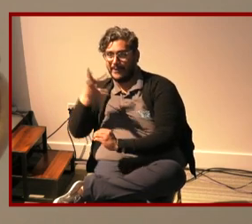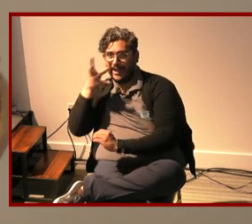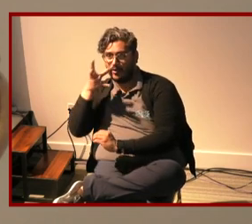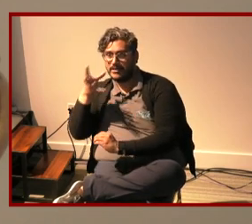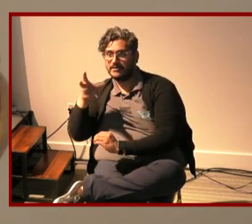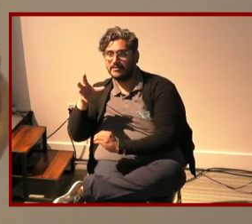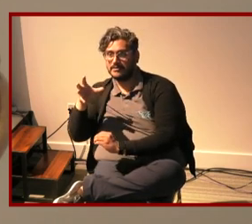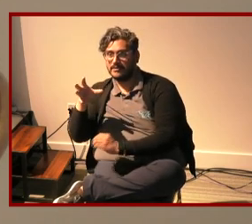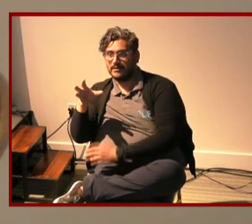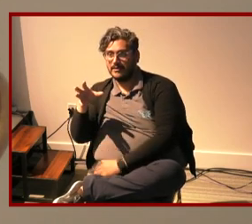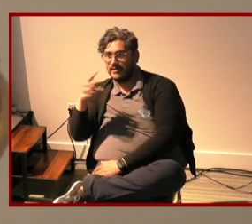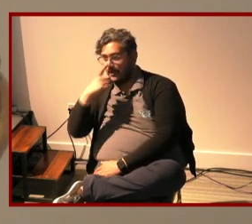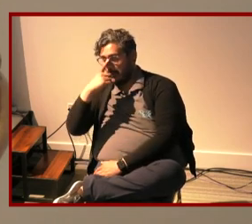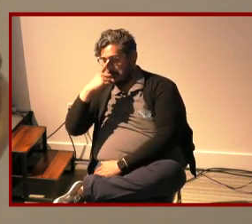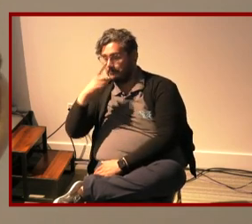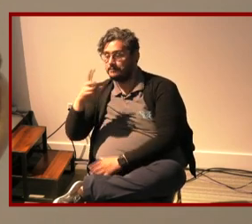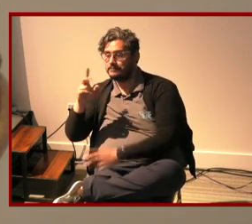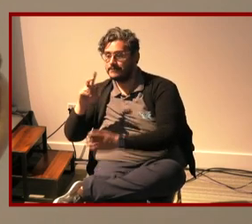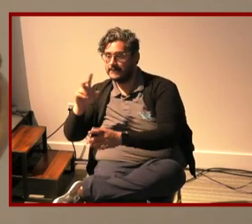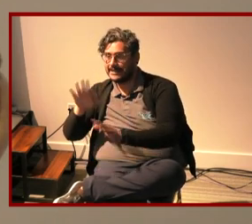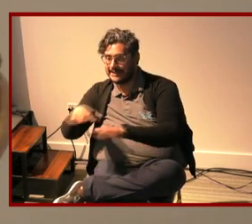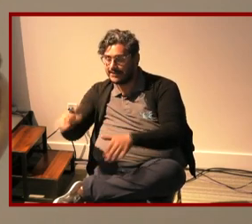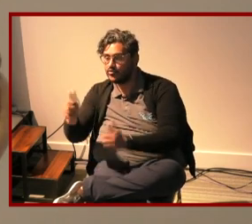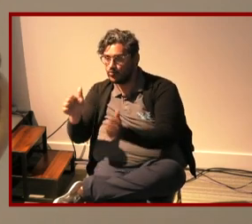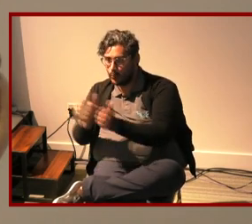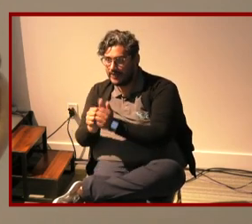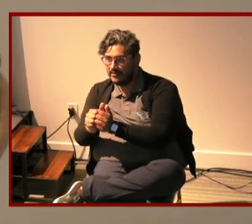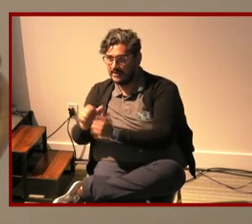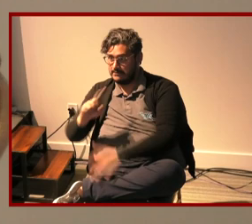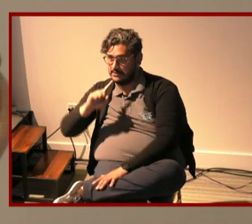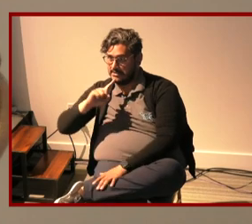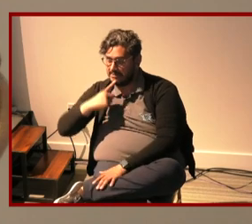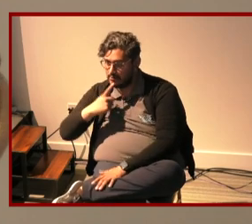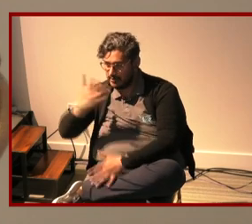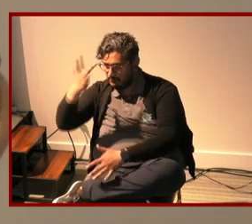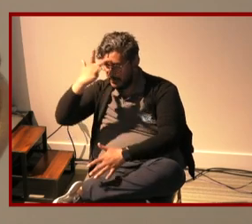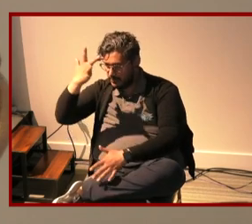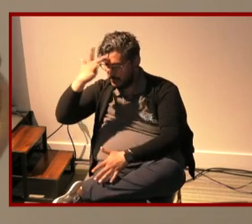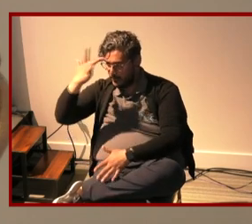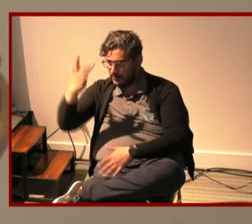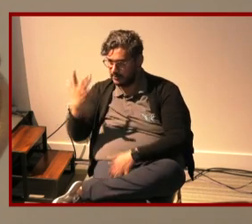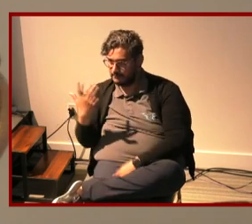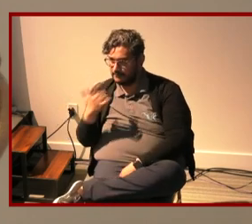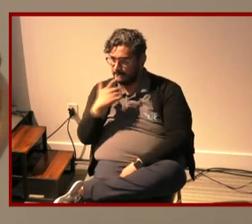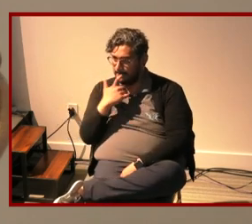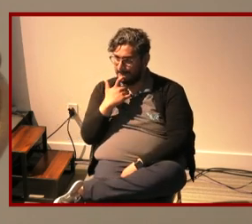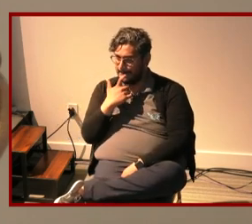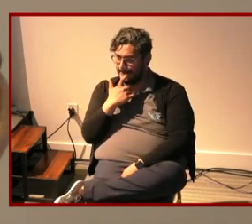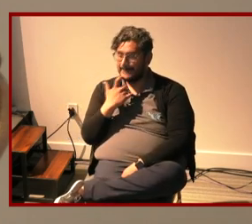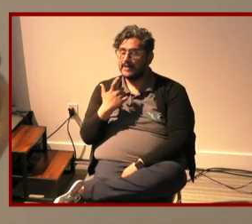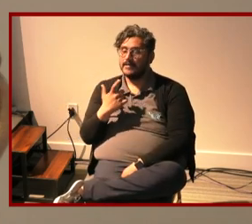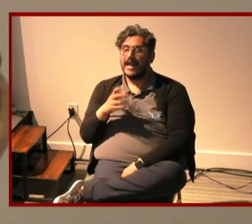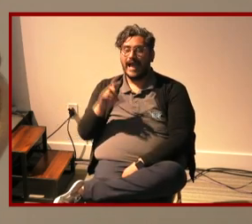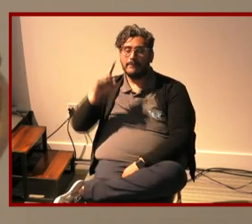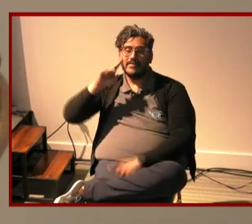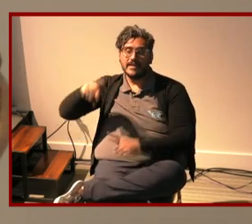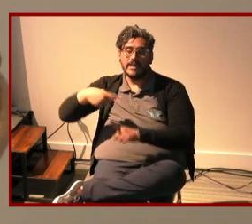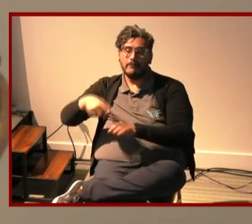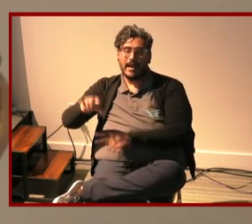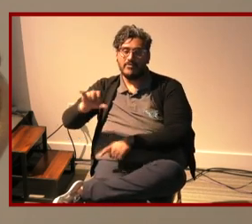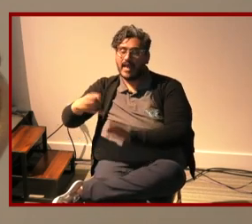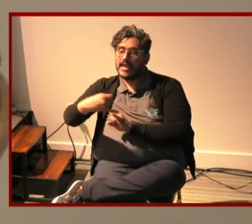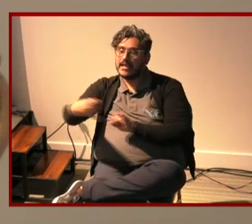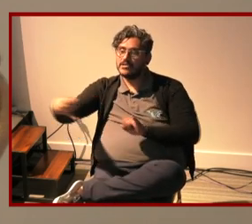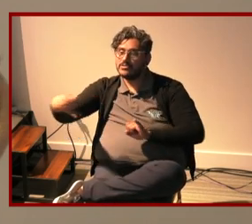with severe mental illness um i've been thinking a lot about the the edges of critical disability